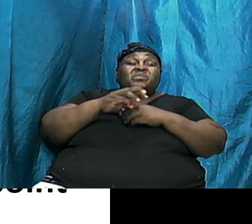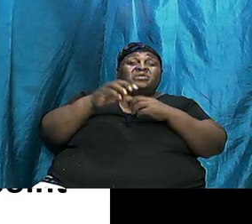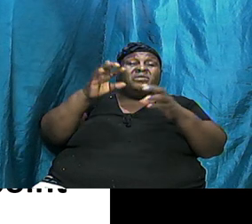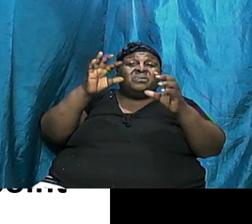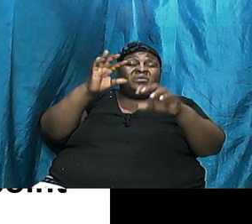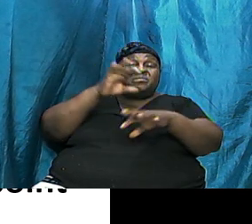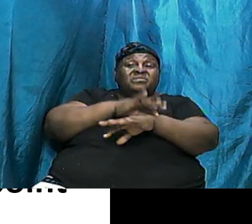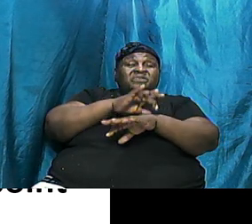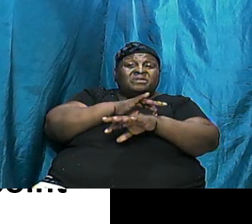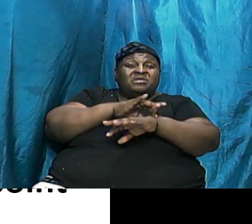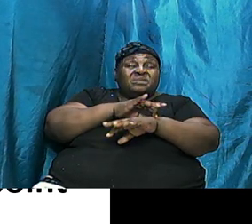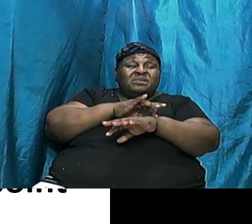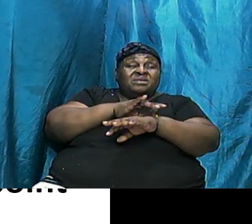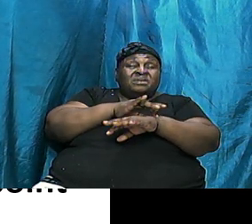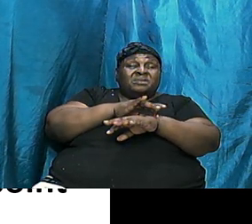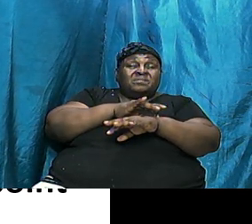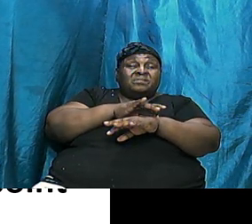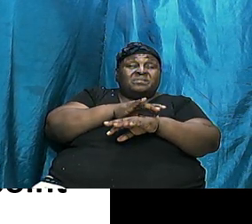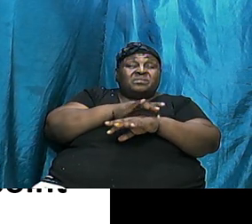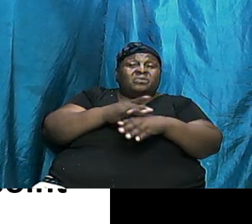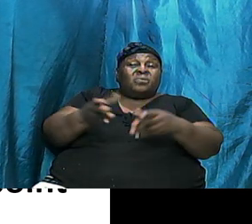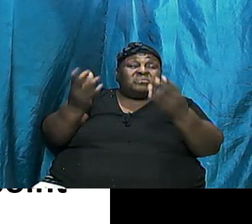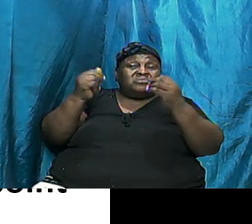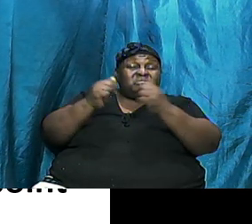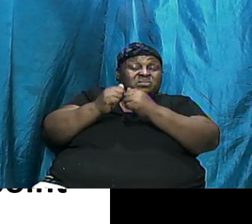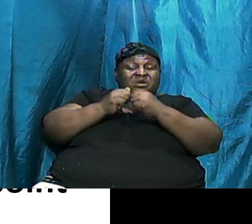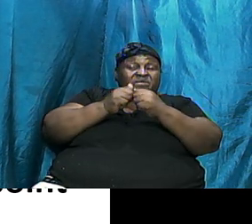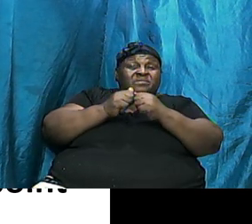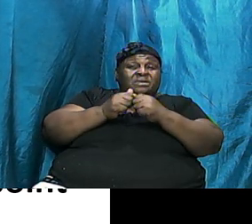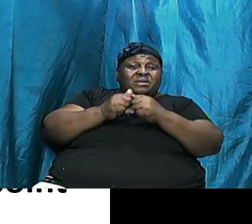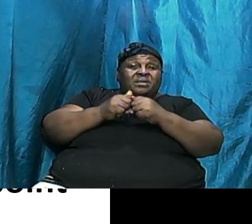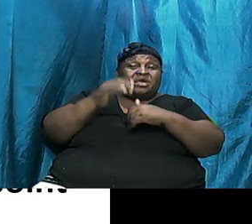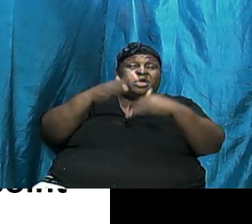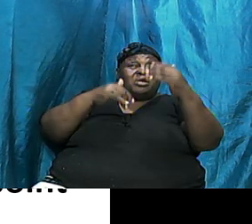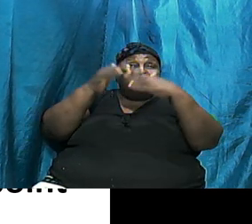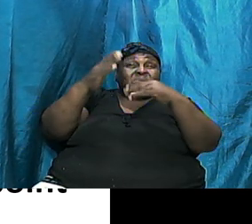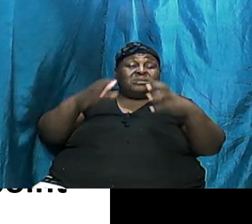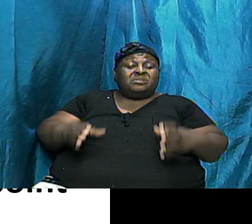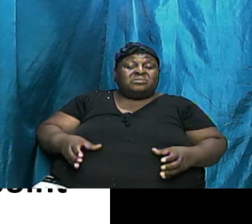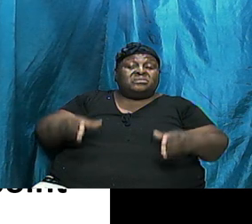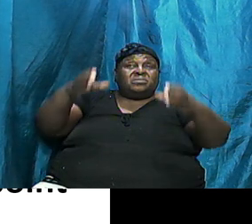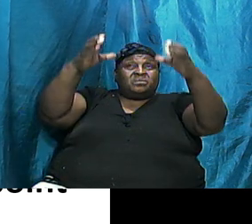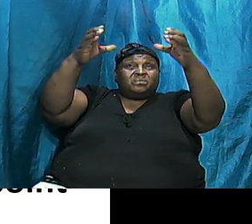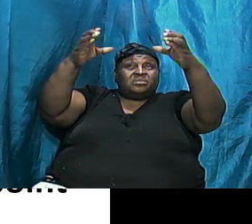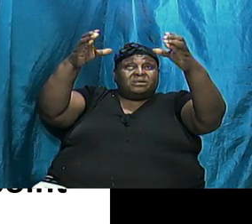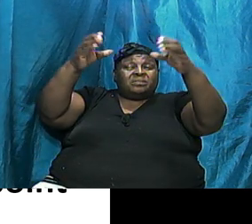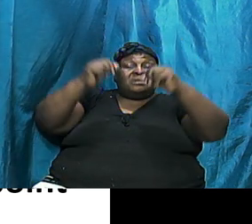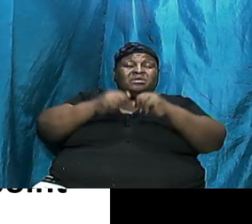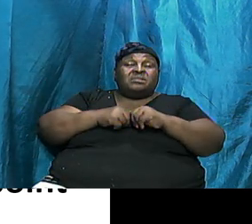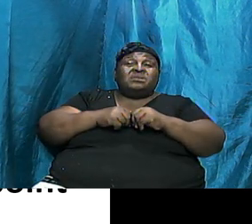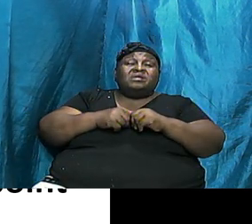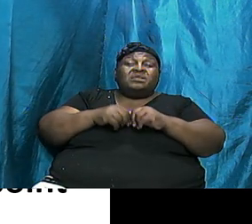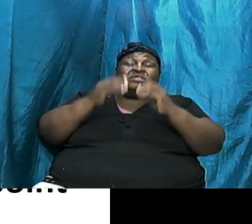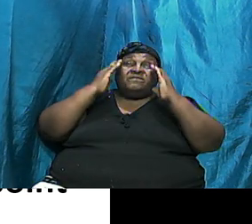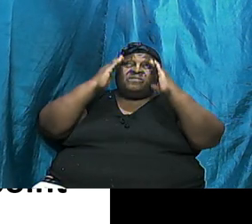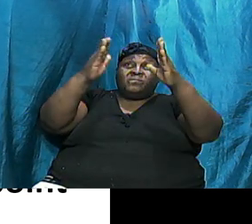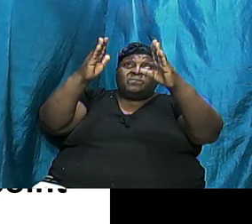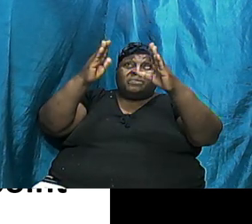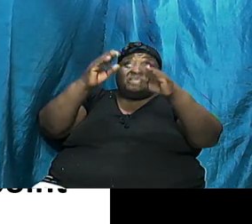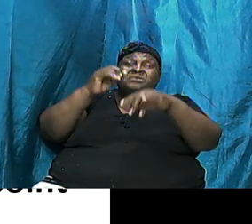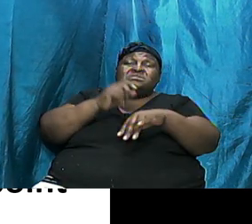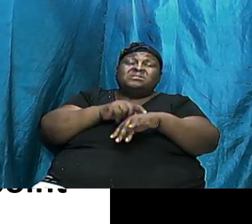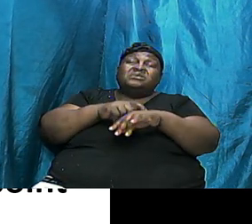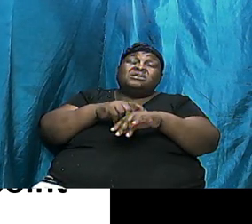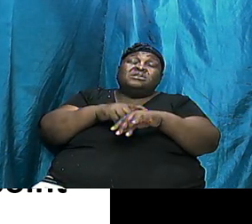Gathered Together Built A Tower Which Was The Focal Point Of Their Own Form Of